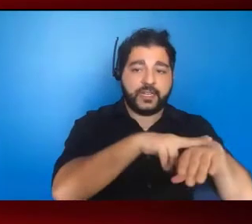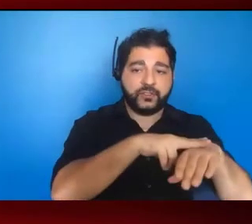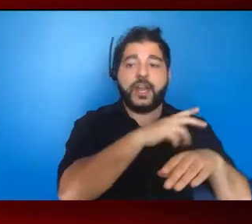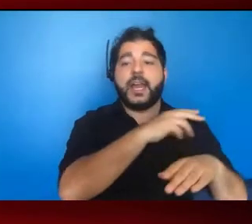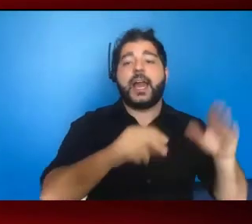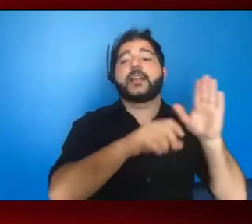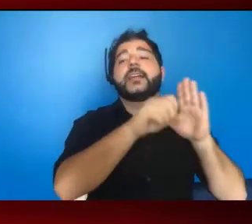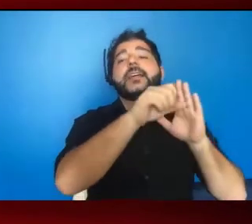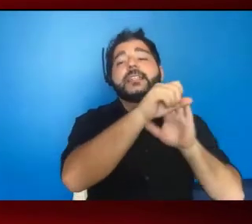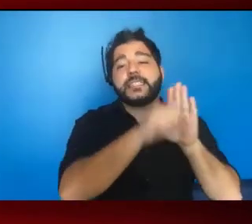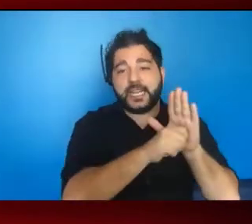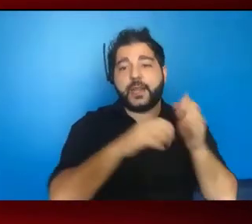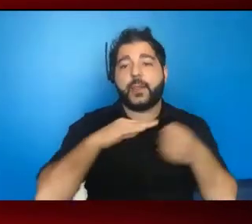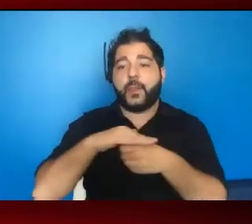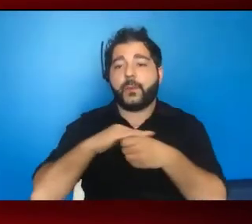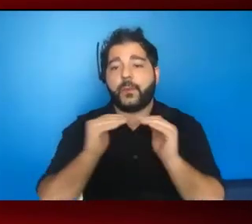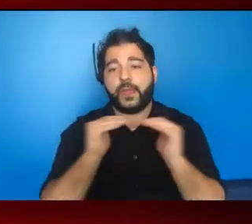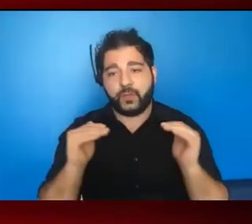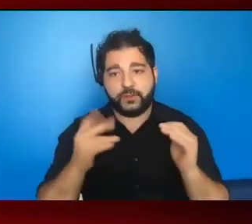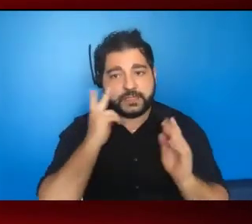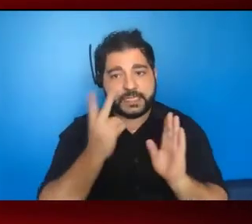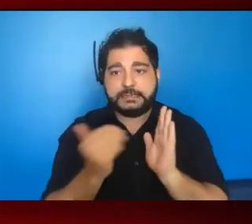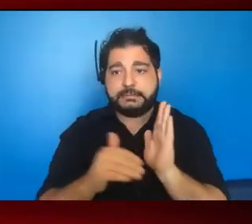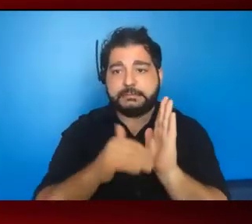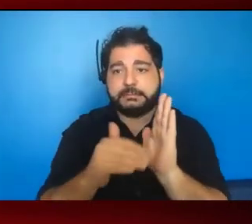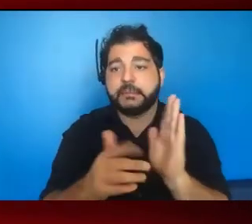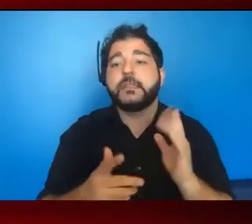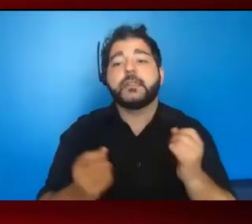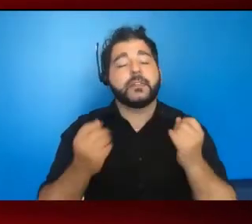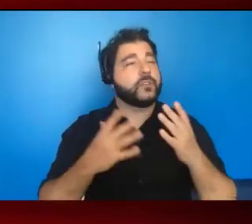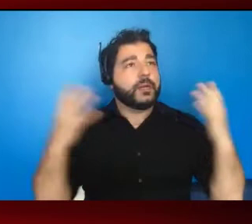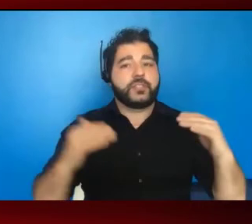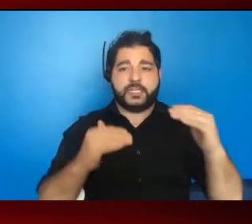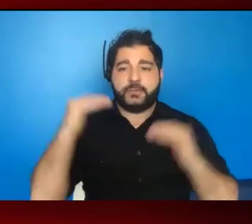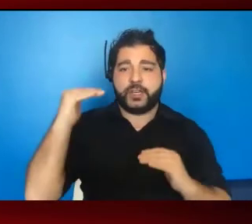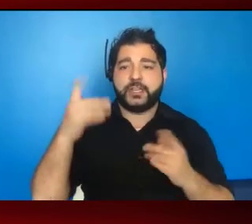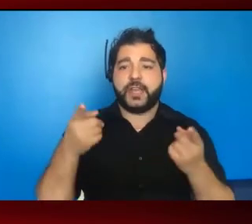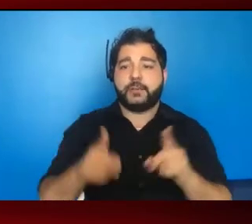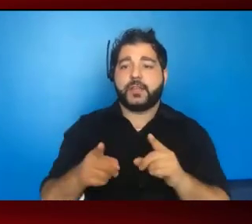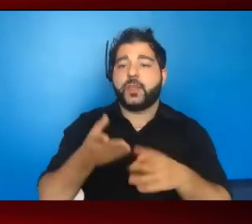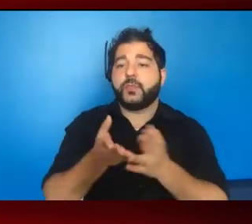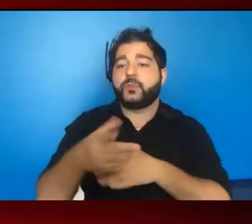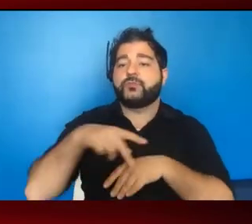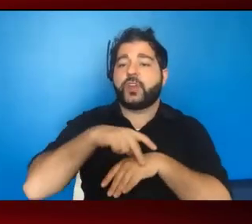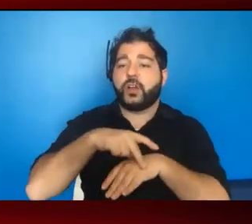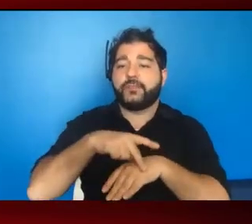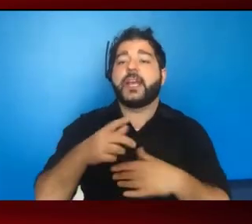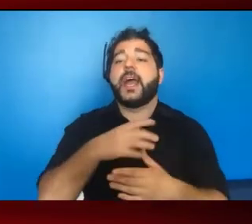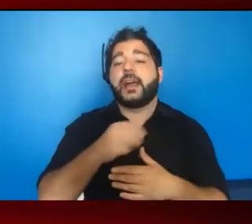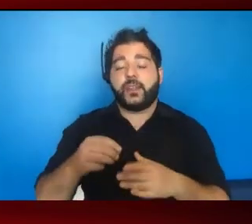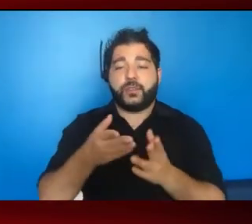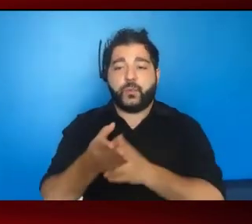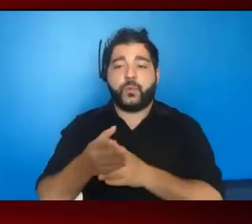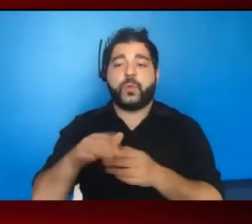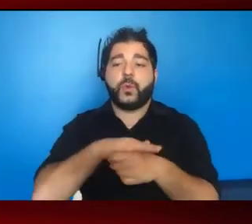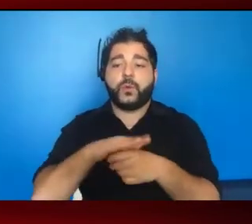advocating locally, as I think we've seen time and time again, since so much of disparity is driven by geography and by local issues